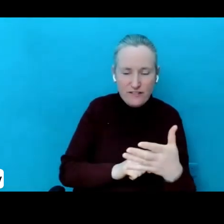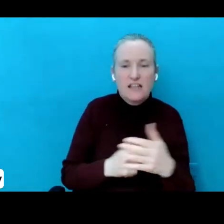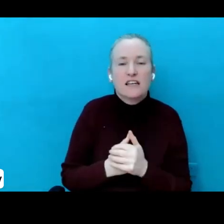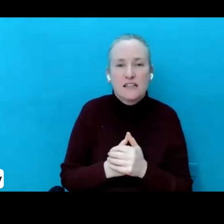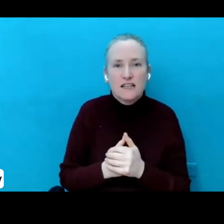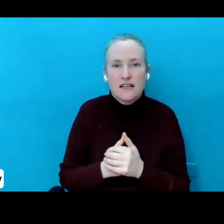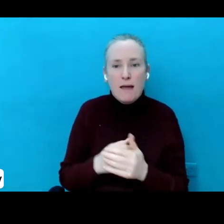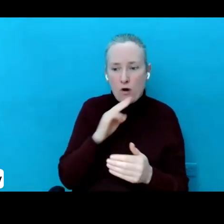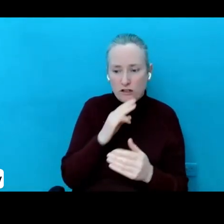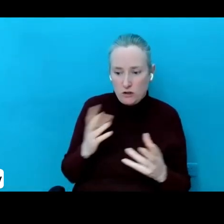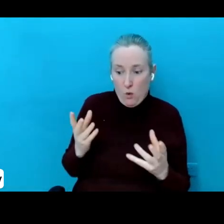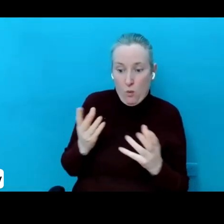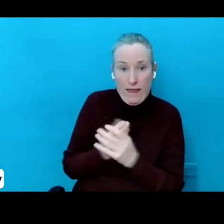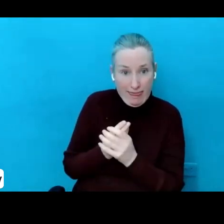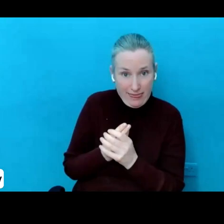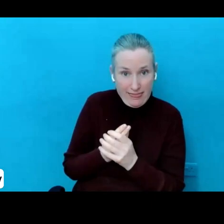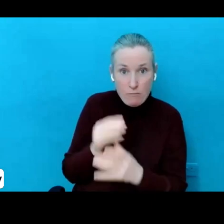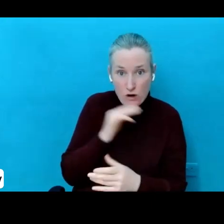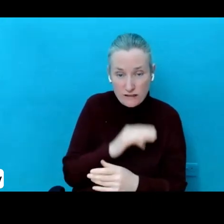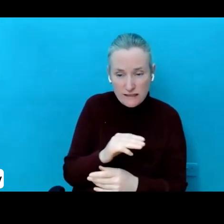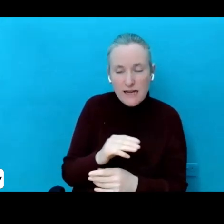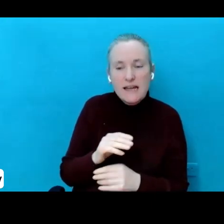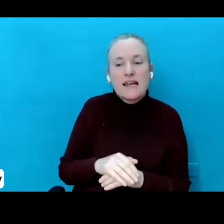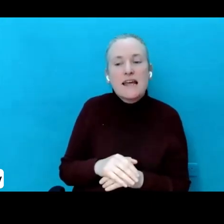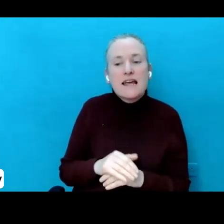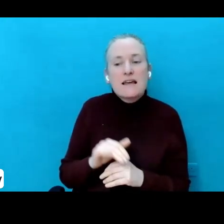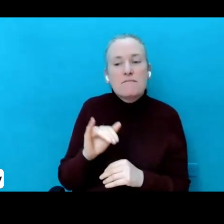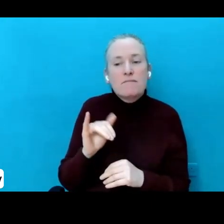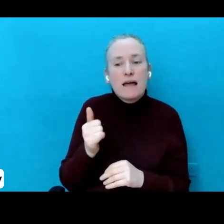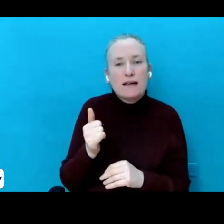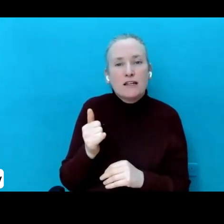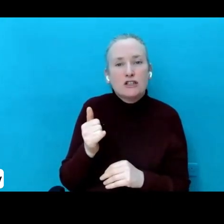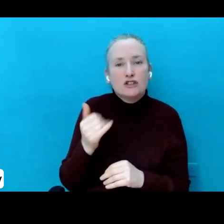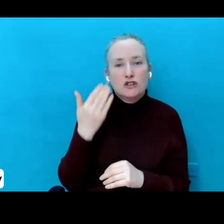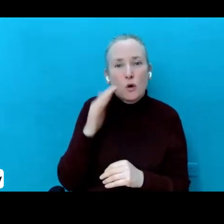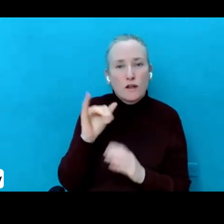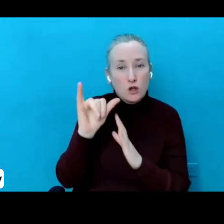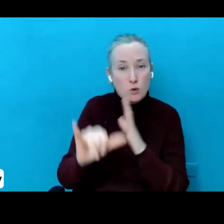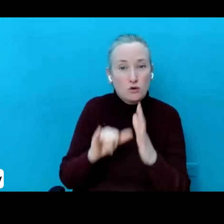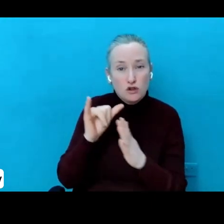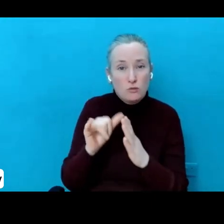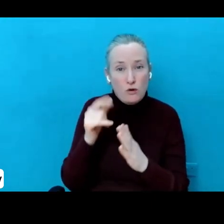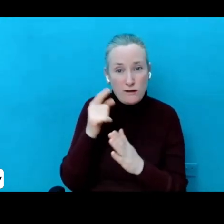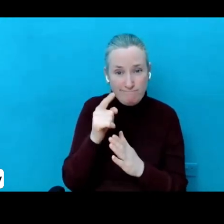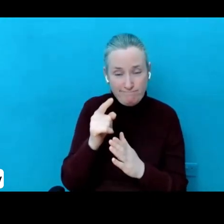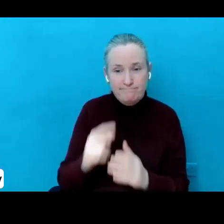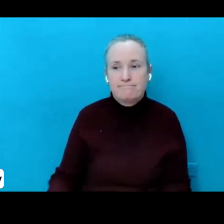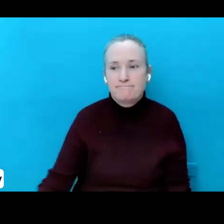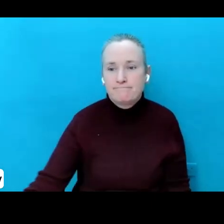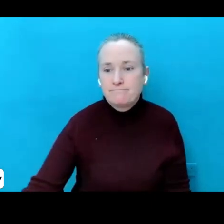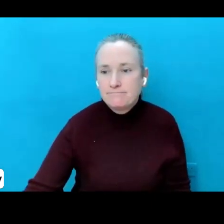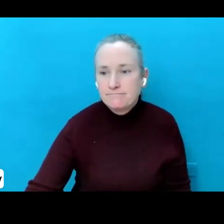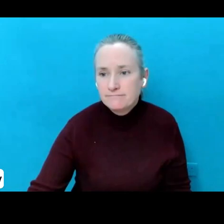And what I might do is just share with you and the YouTube one, the settings that I have here.